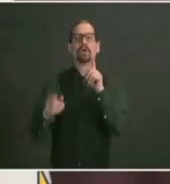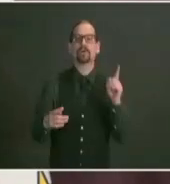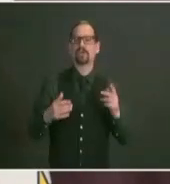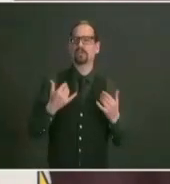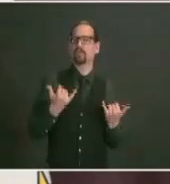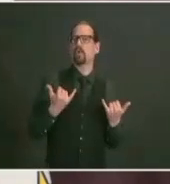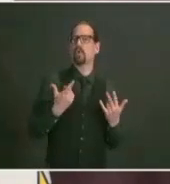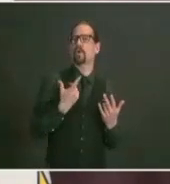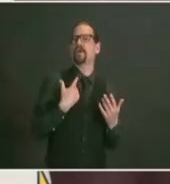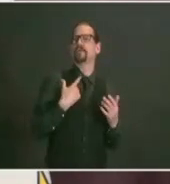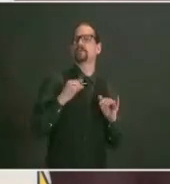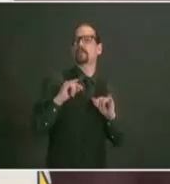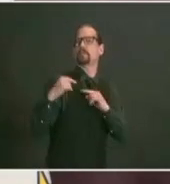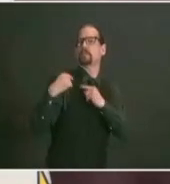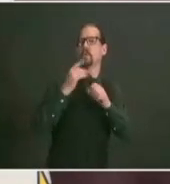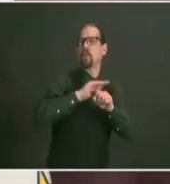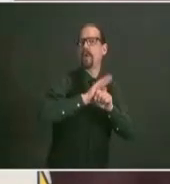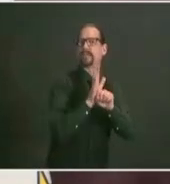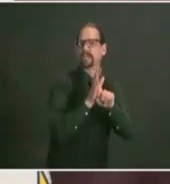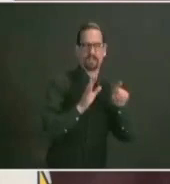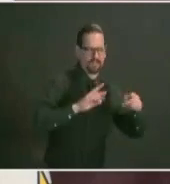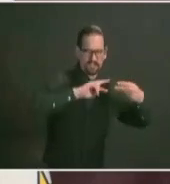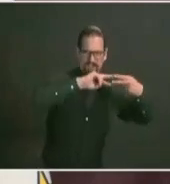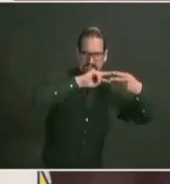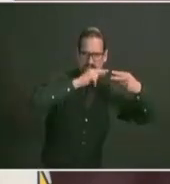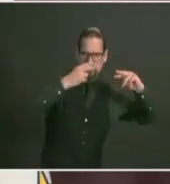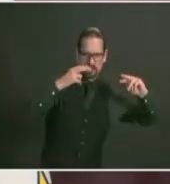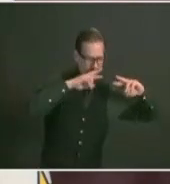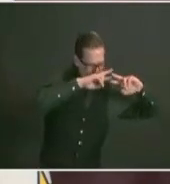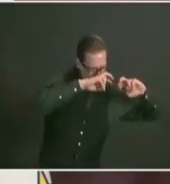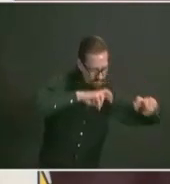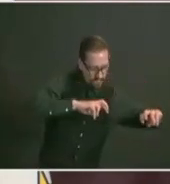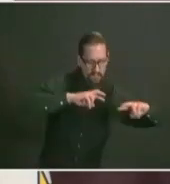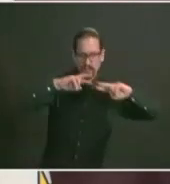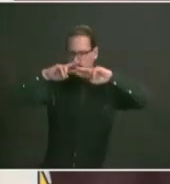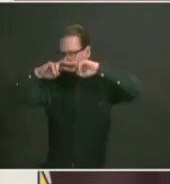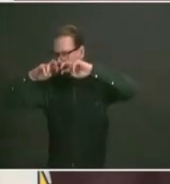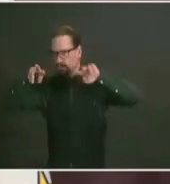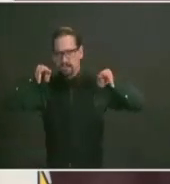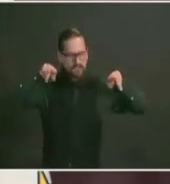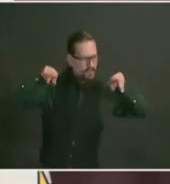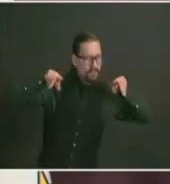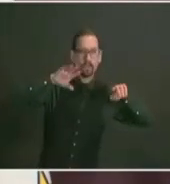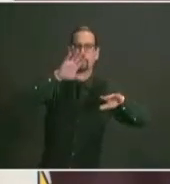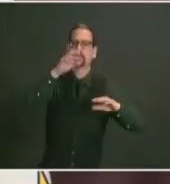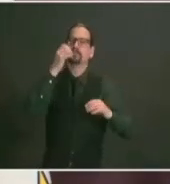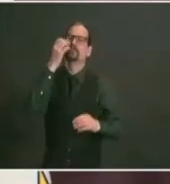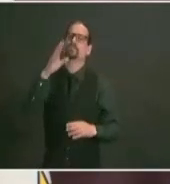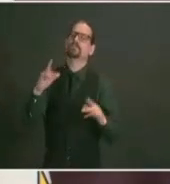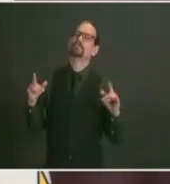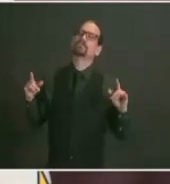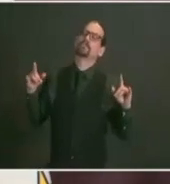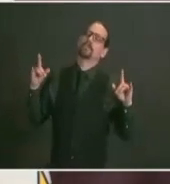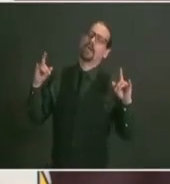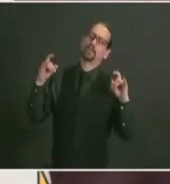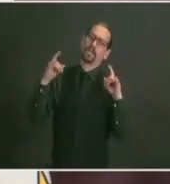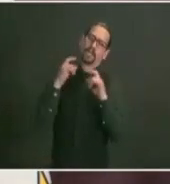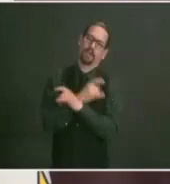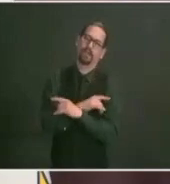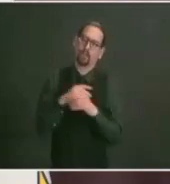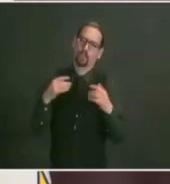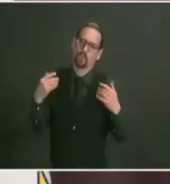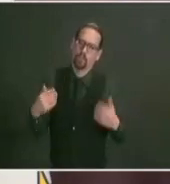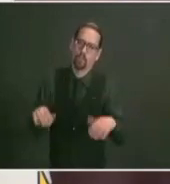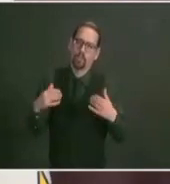single specimen but we do it on randomly selected specimens to really help us understand what strains are circulating